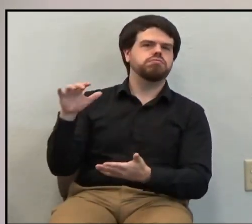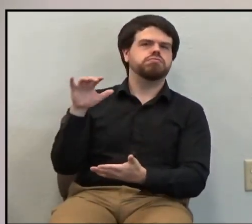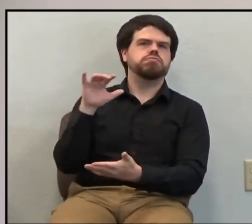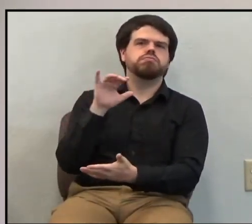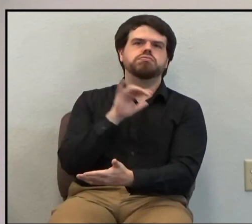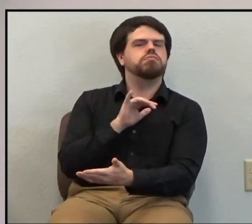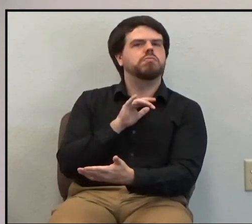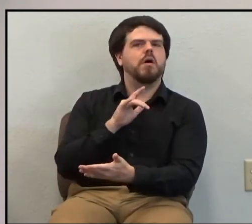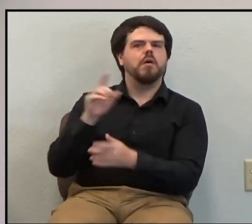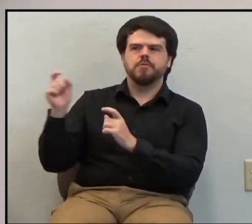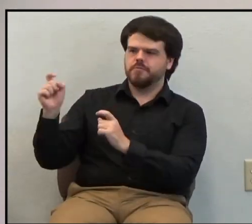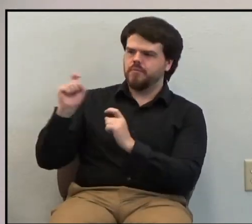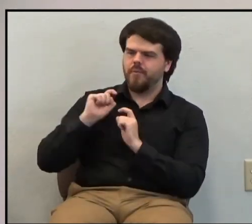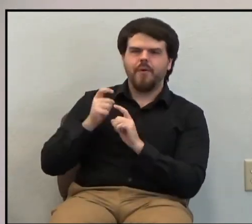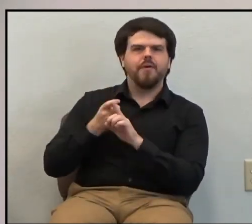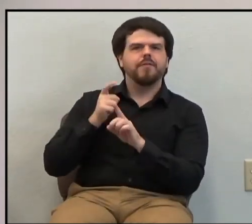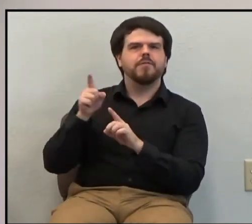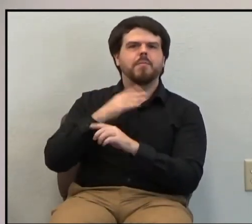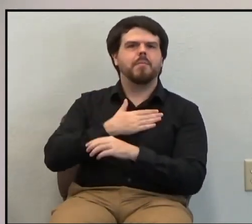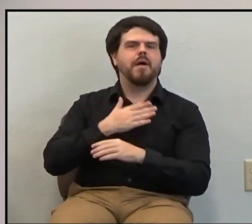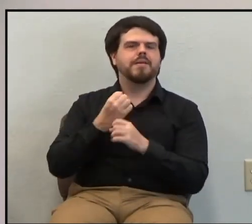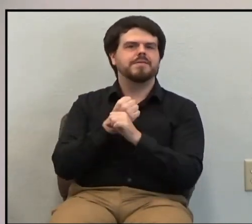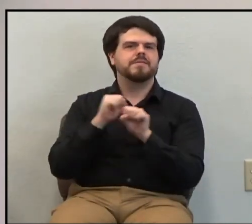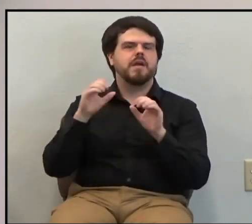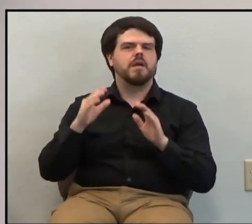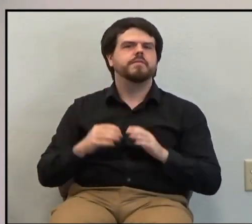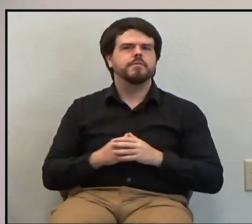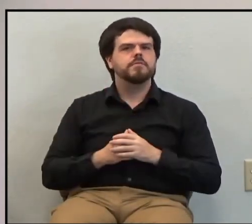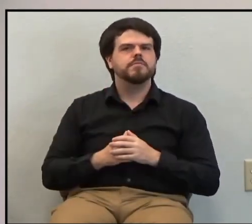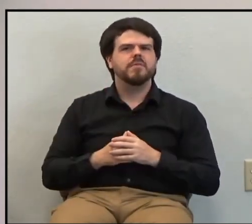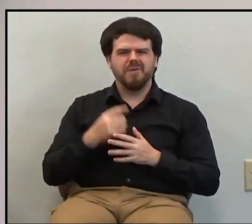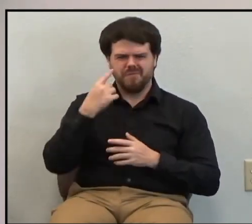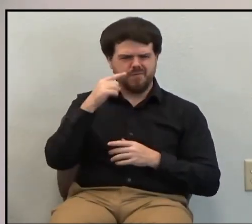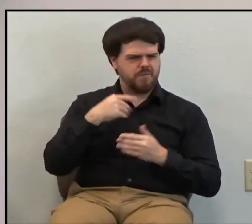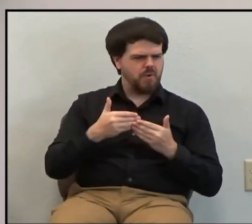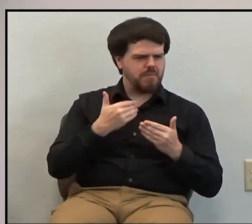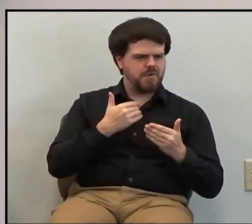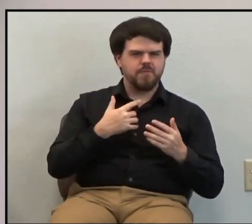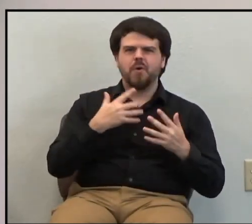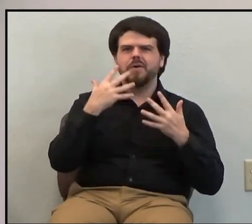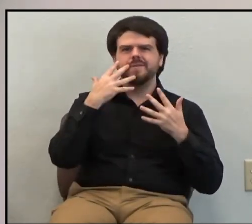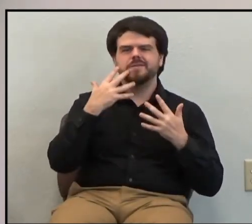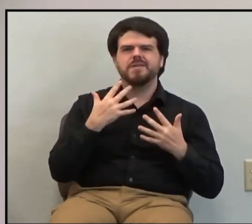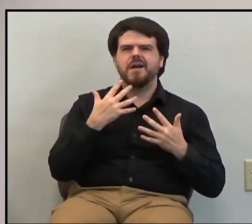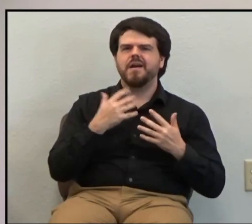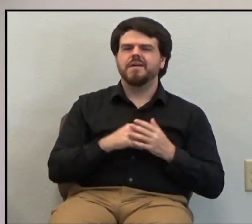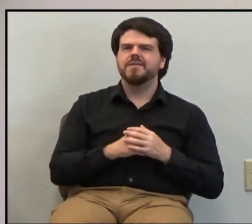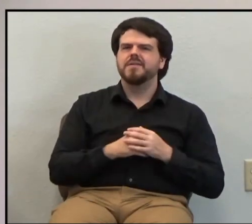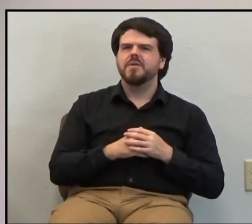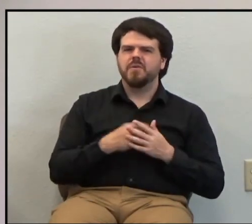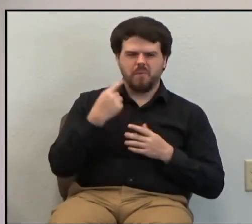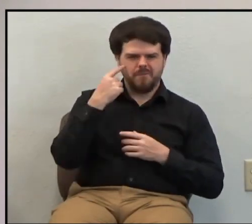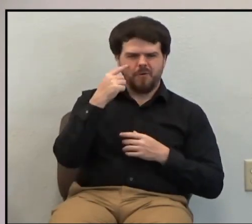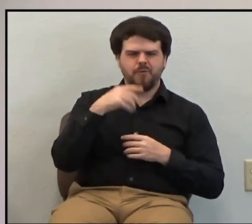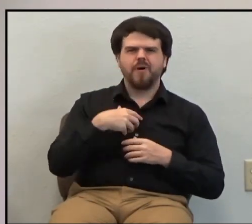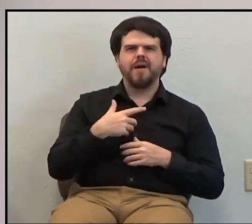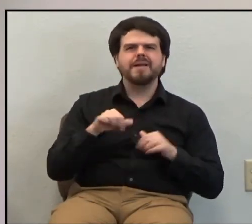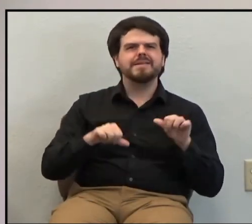now from my Savior. Why was I so despondent? Why did I ever doubt?